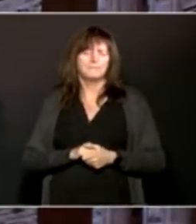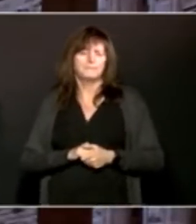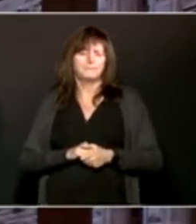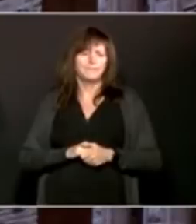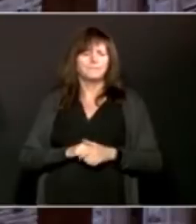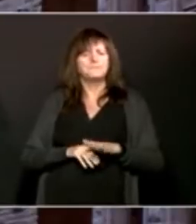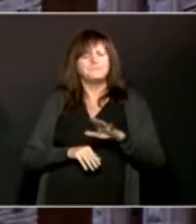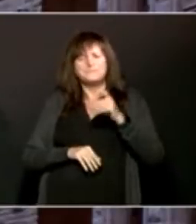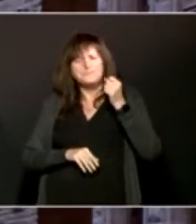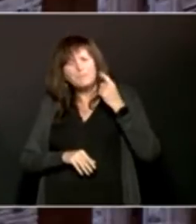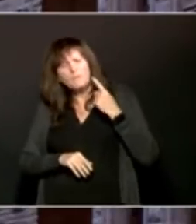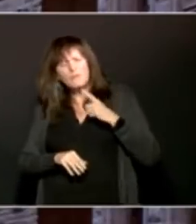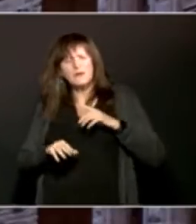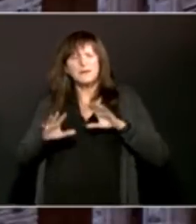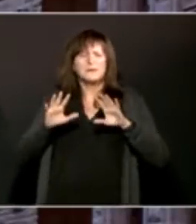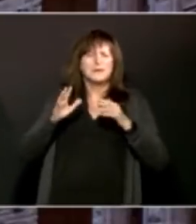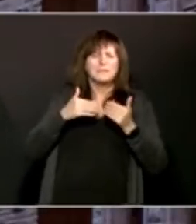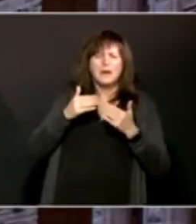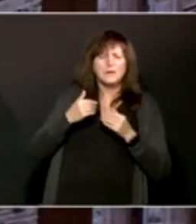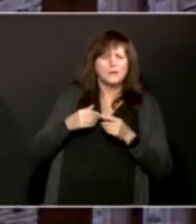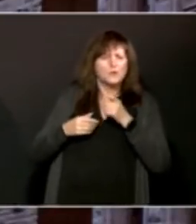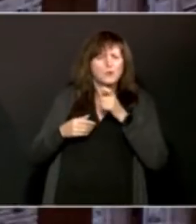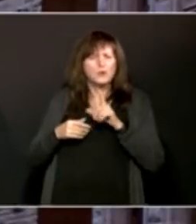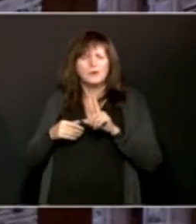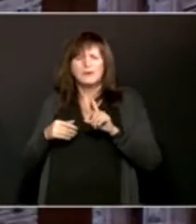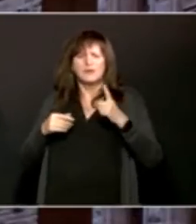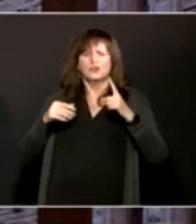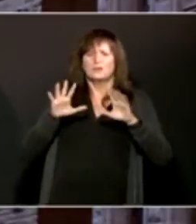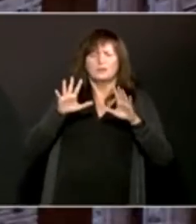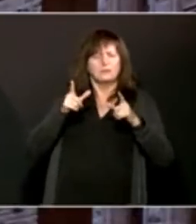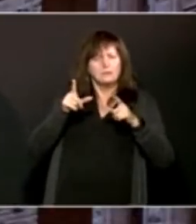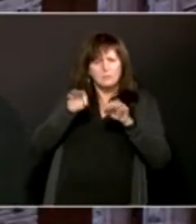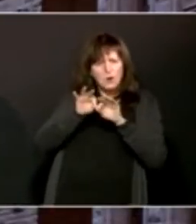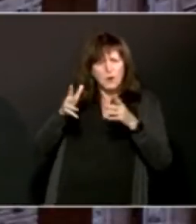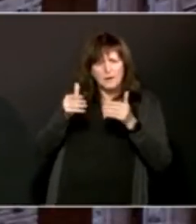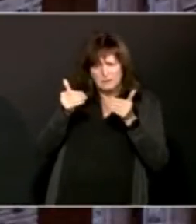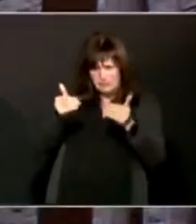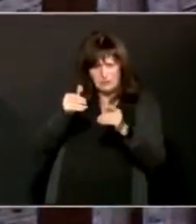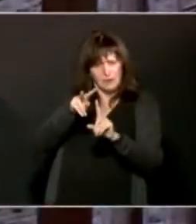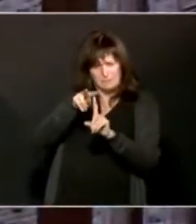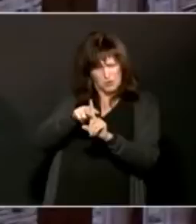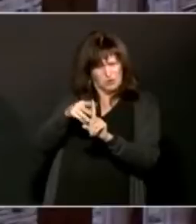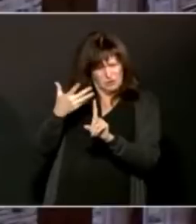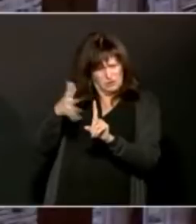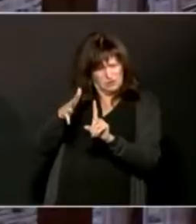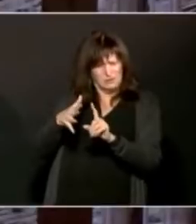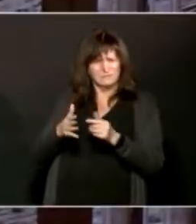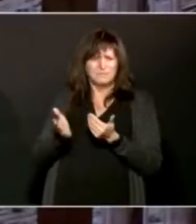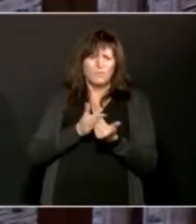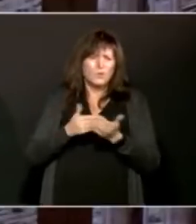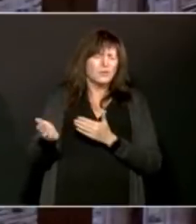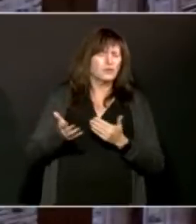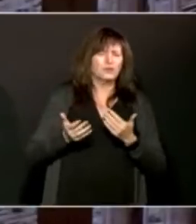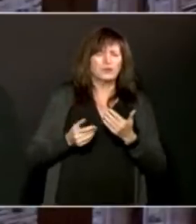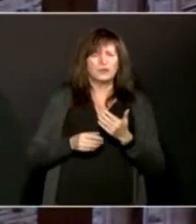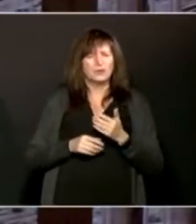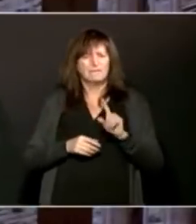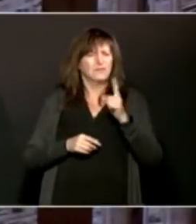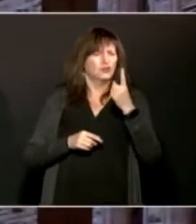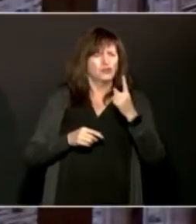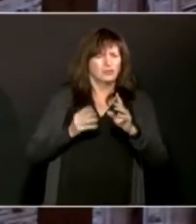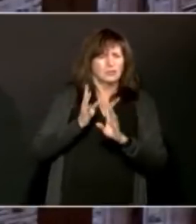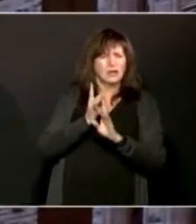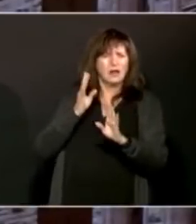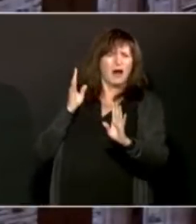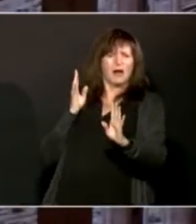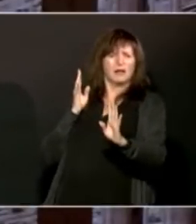to get booked. It's more important to get booked. And so whether you're the first one inside the vaccine clinic or the 10th or